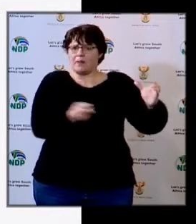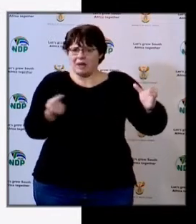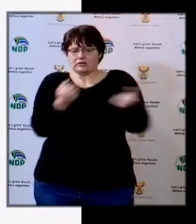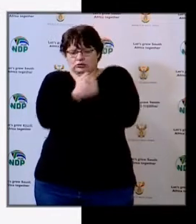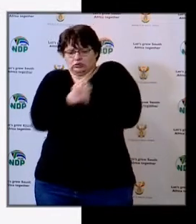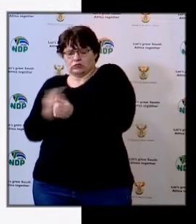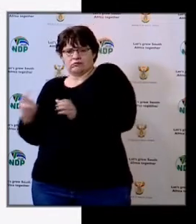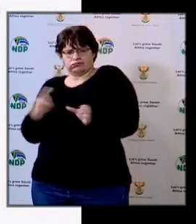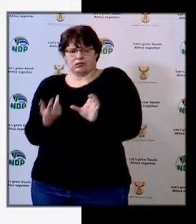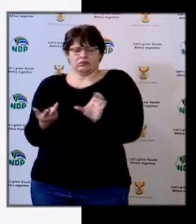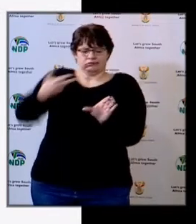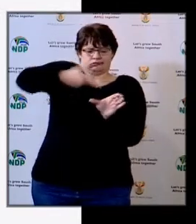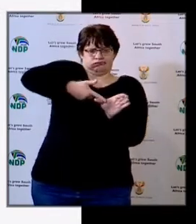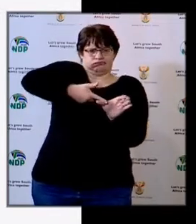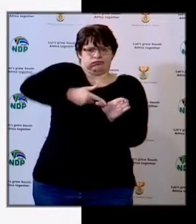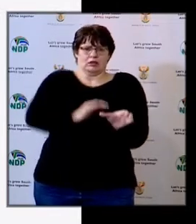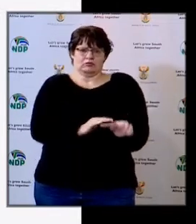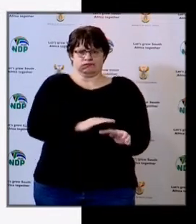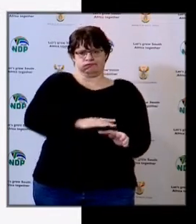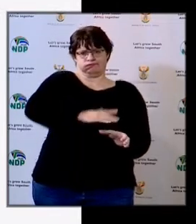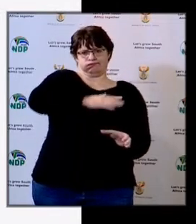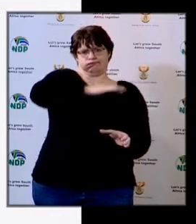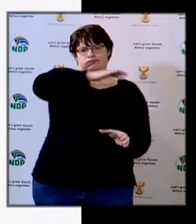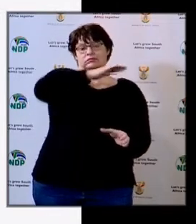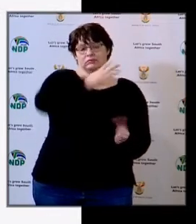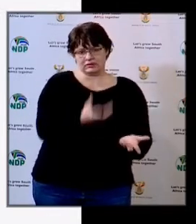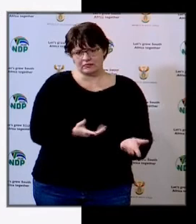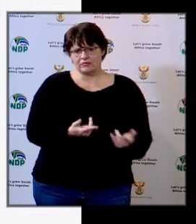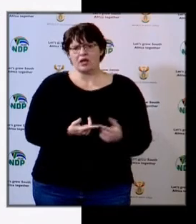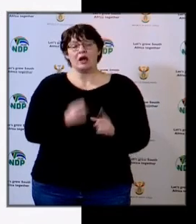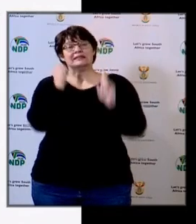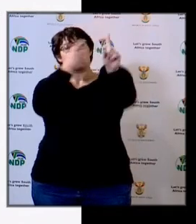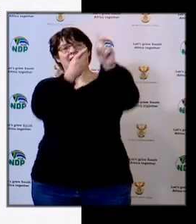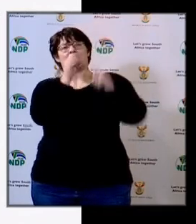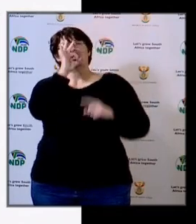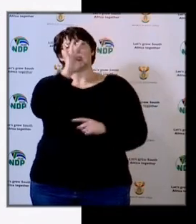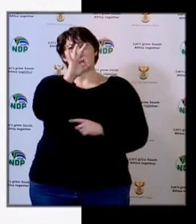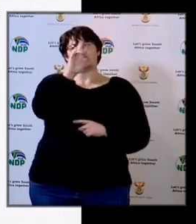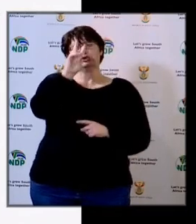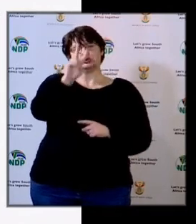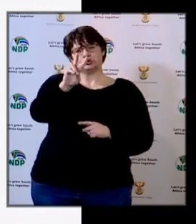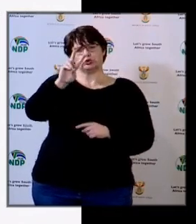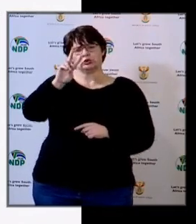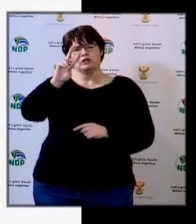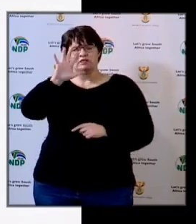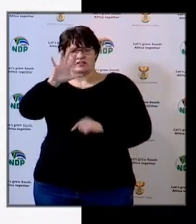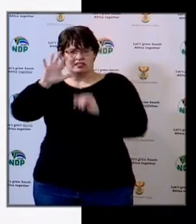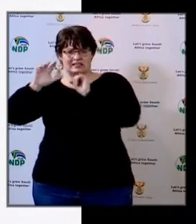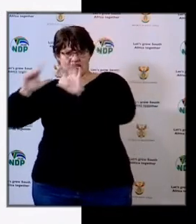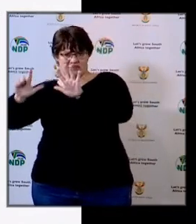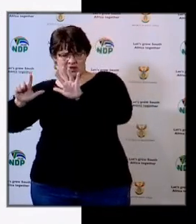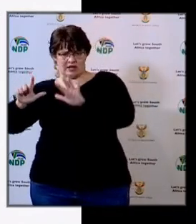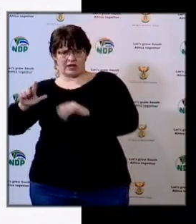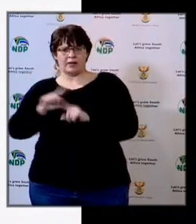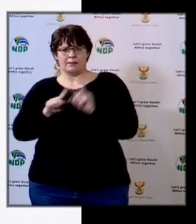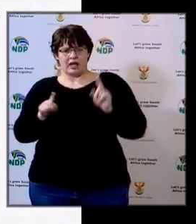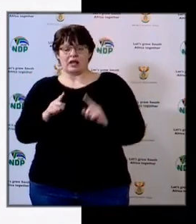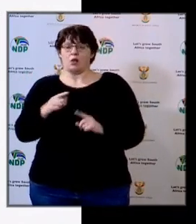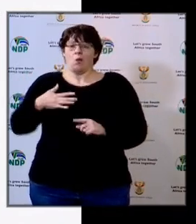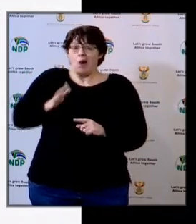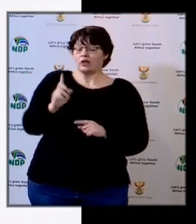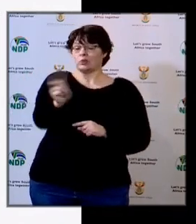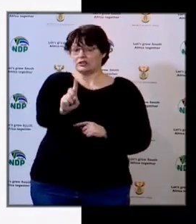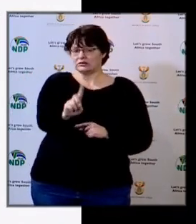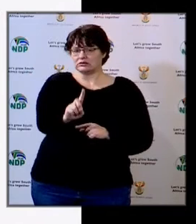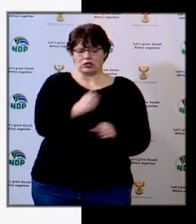that already had the storage capacity. The original target was 3,257, but of course we wanted the schools,